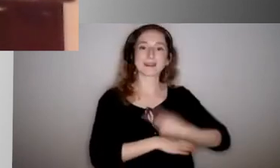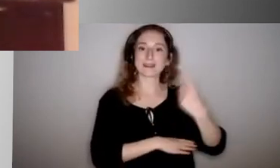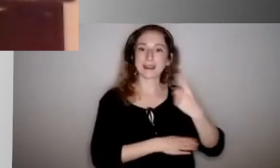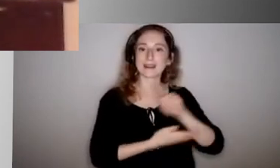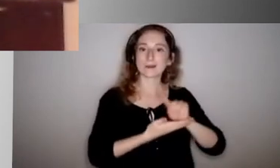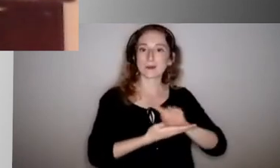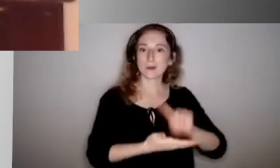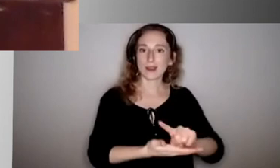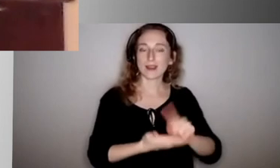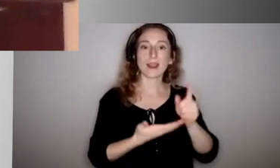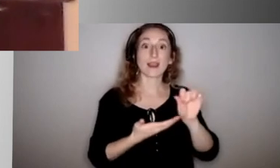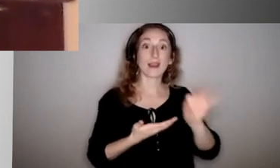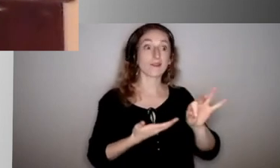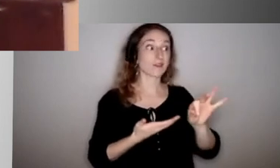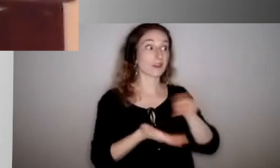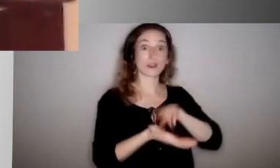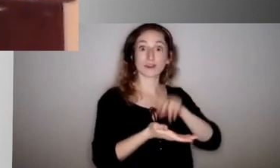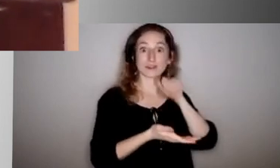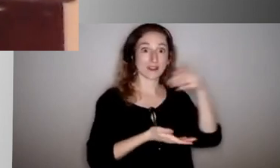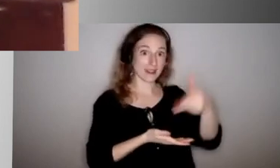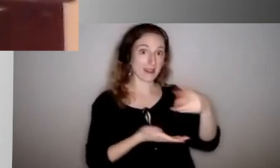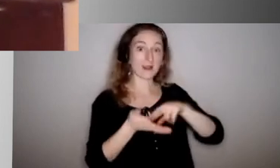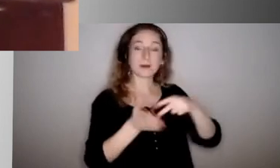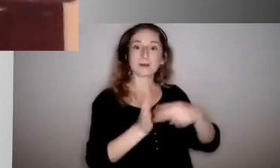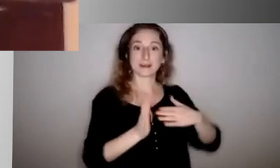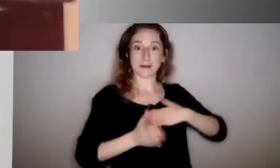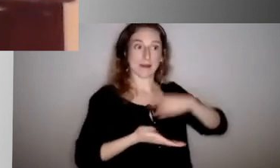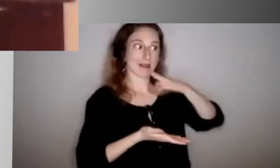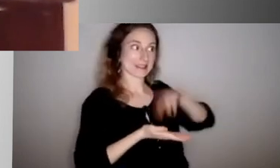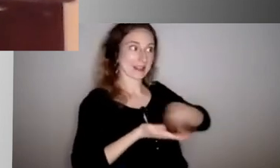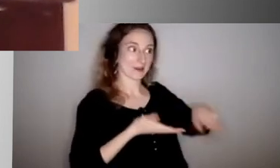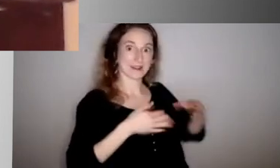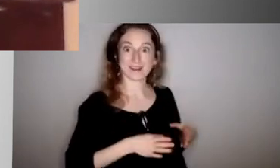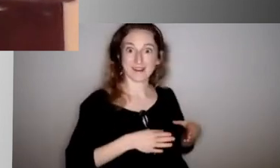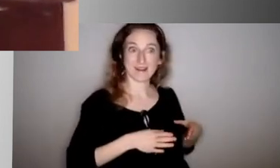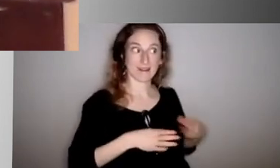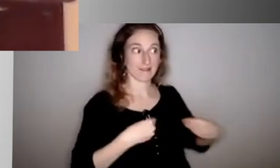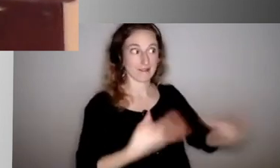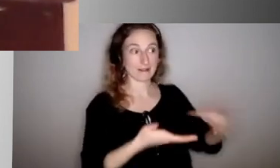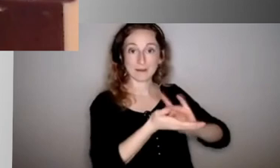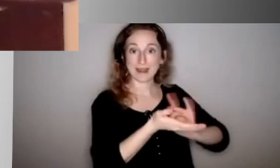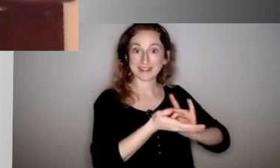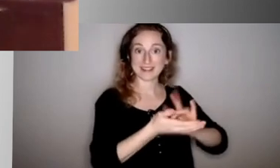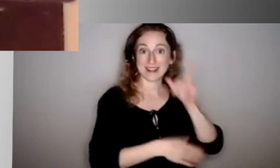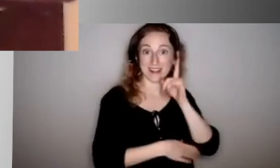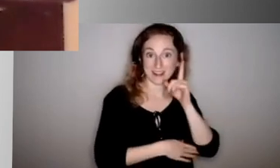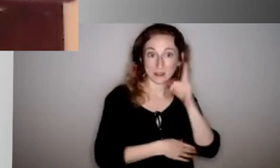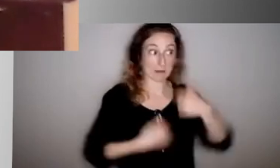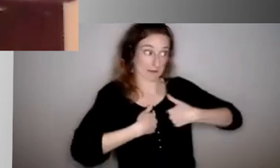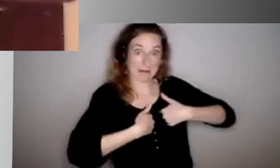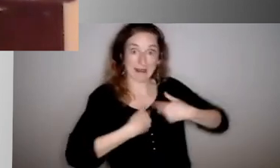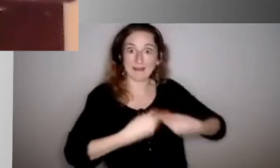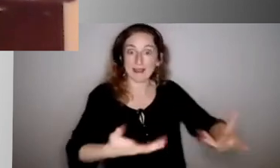that was dispensing medicine in the middle of the day during lunch. A terrible situation. And I'm very fortunate, in the MSD of Wayne Township,